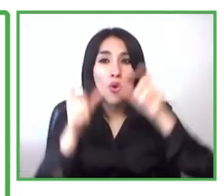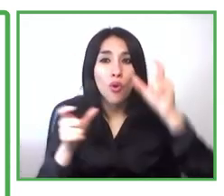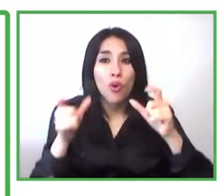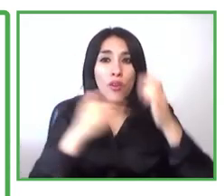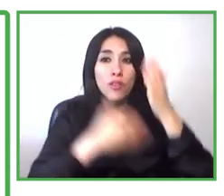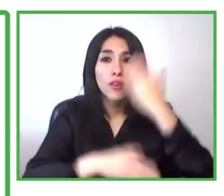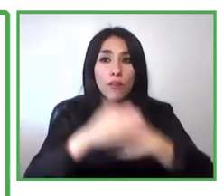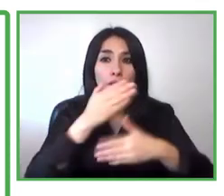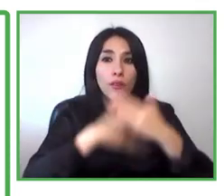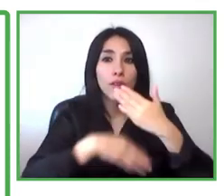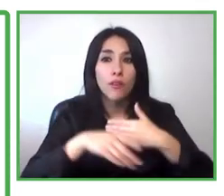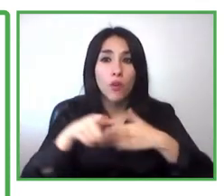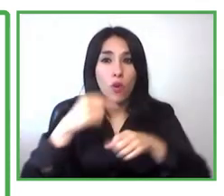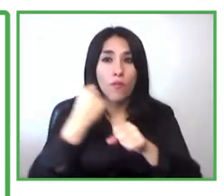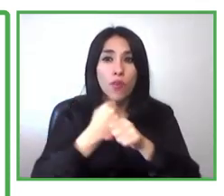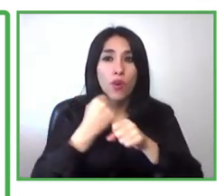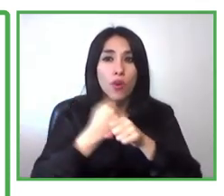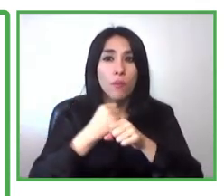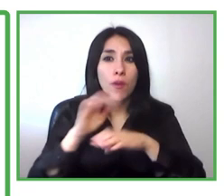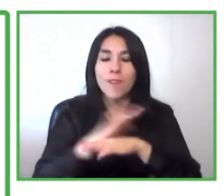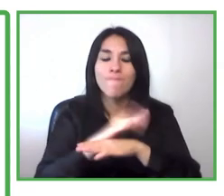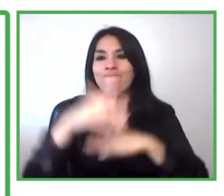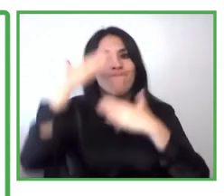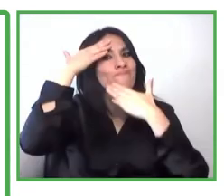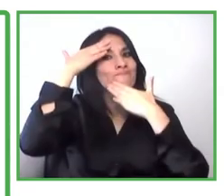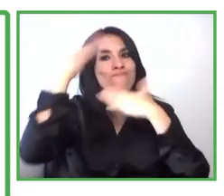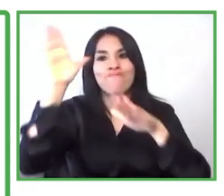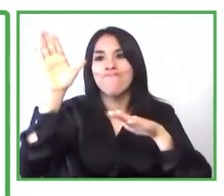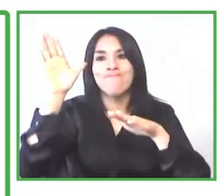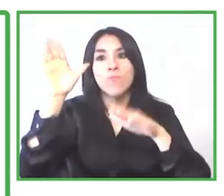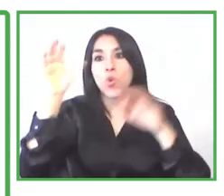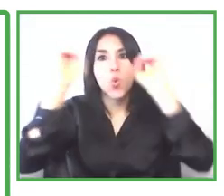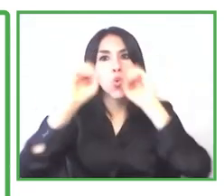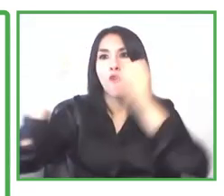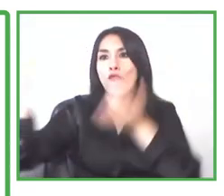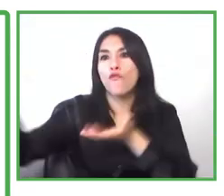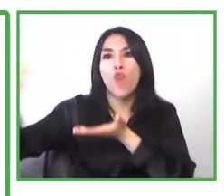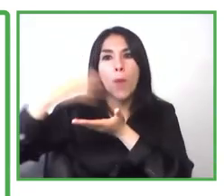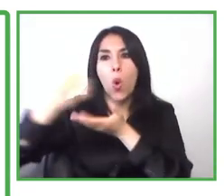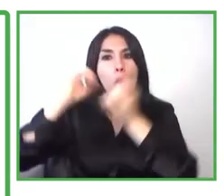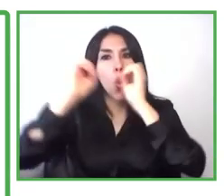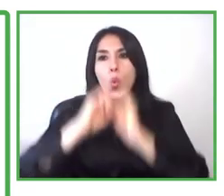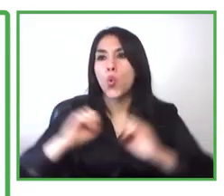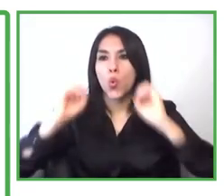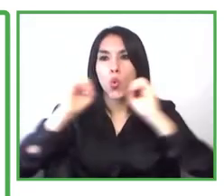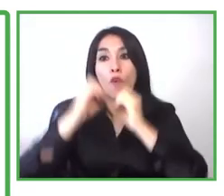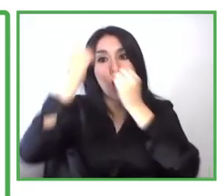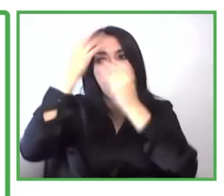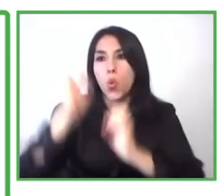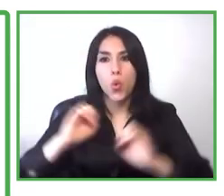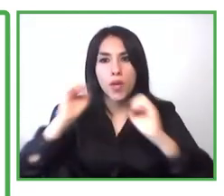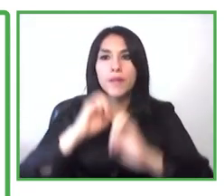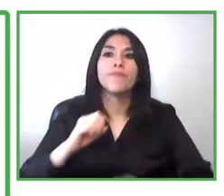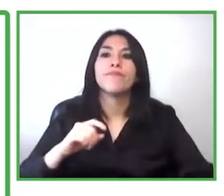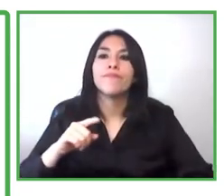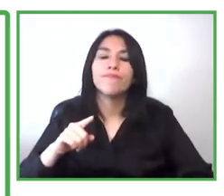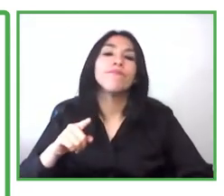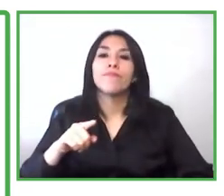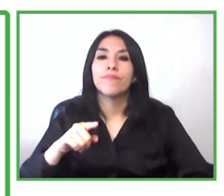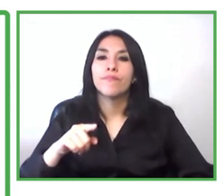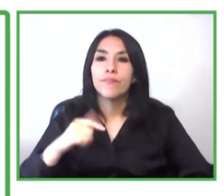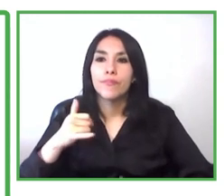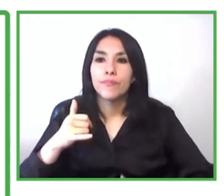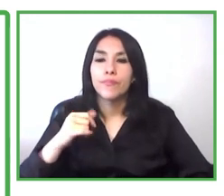influence uh the decision making and in term of our scope we we have now uh